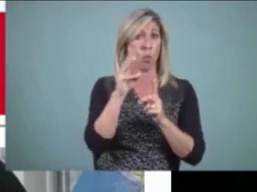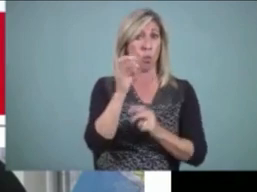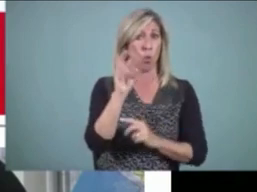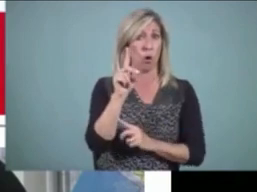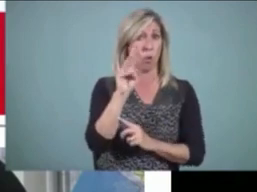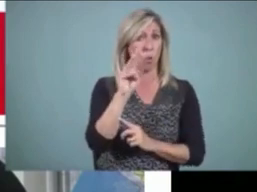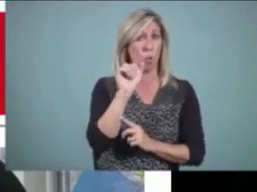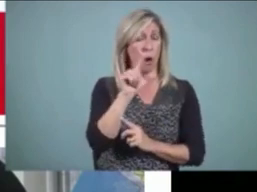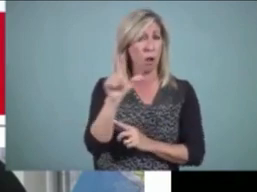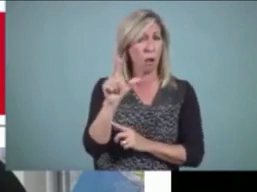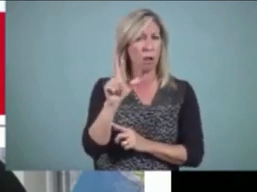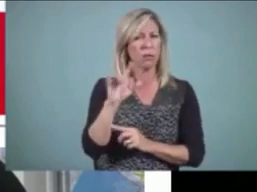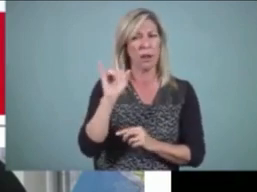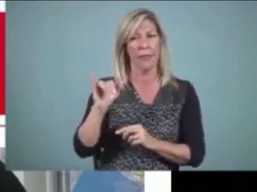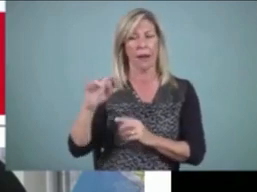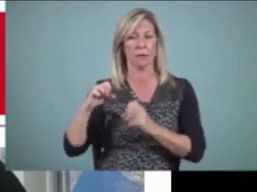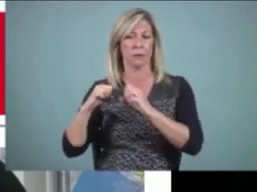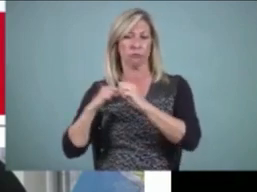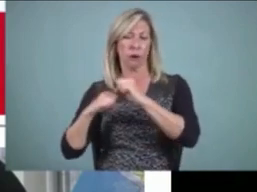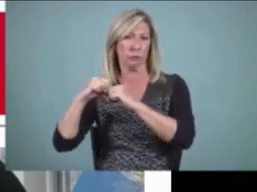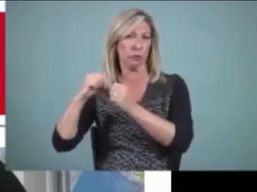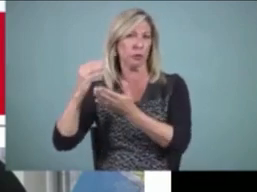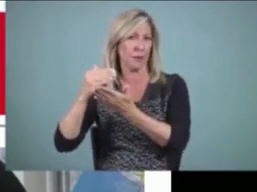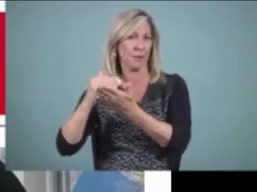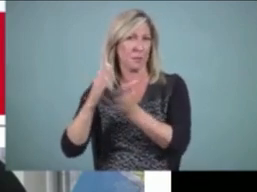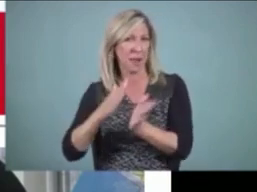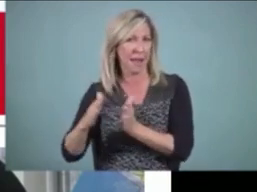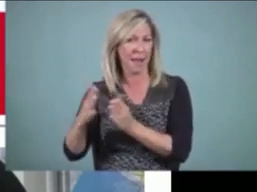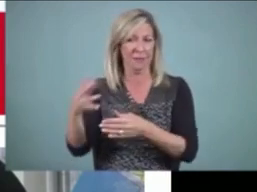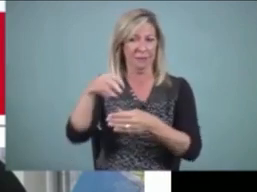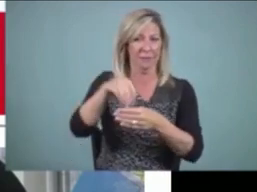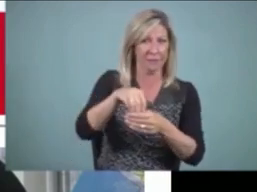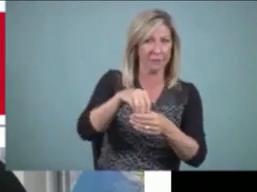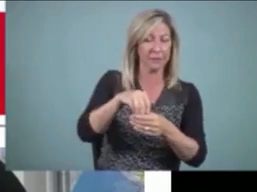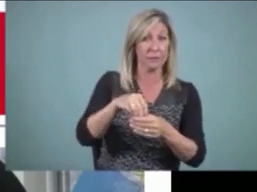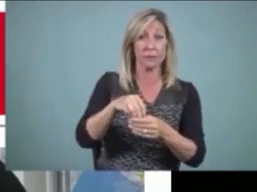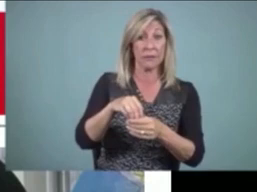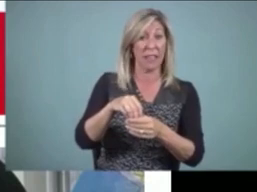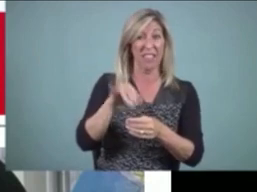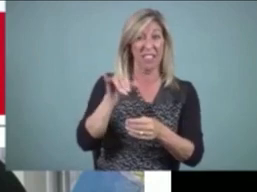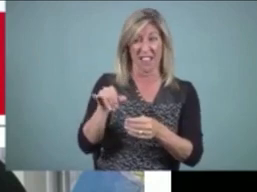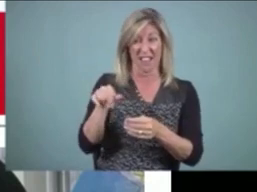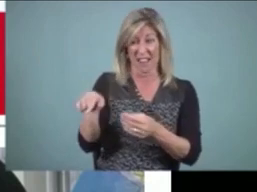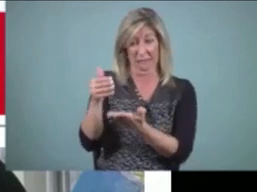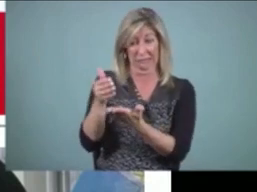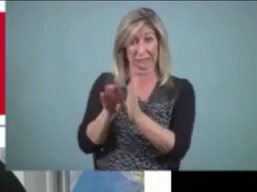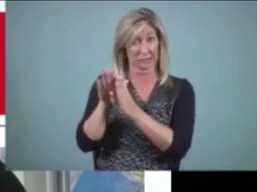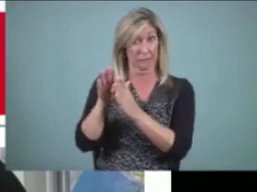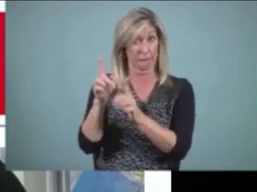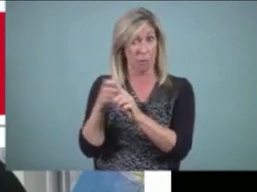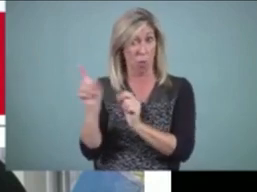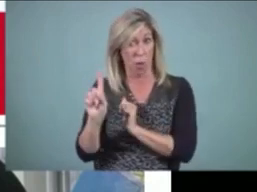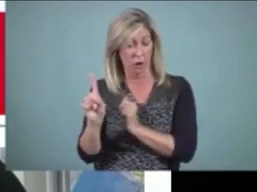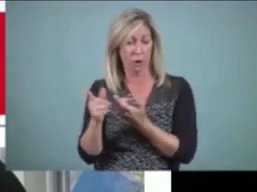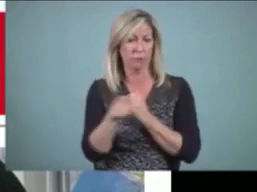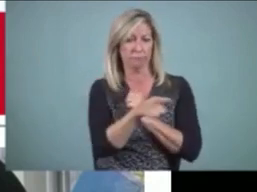And it came from what the students showed us they needed or it came from the curriculum.